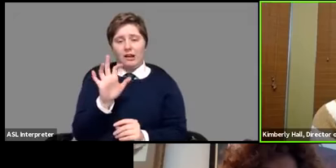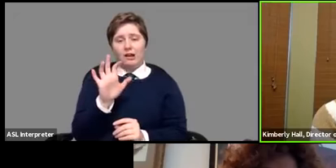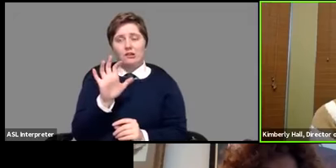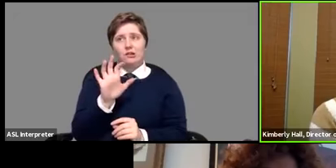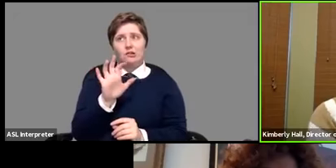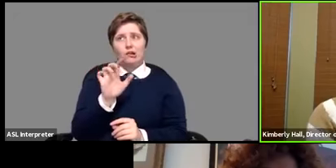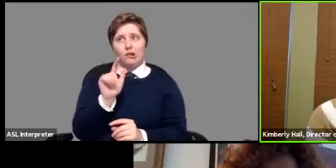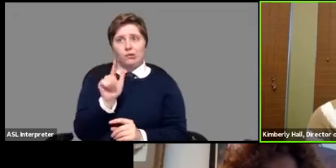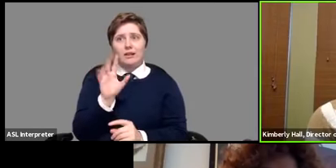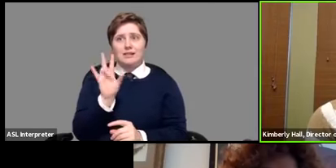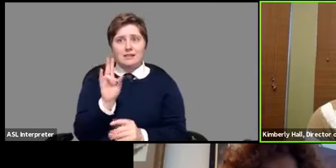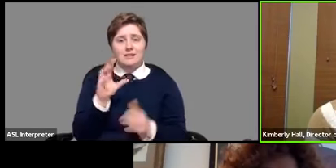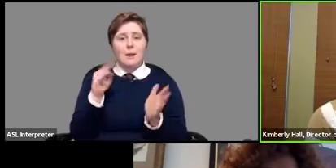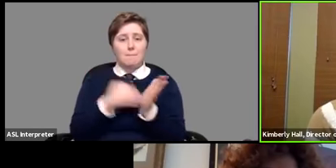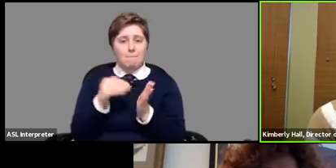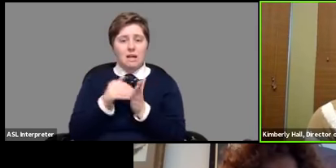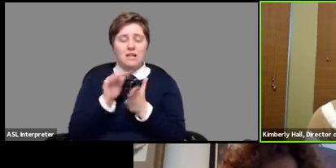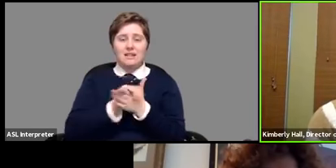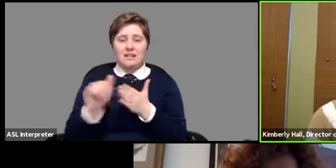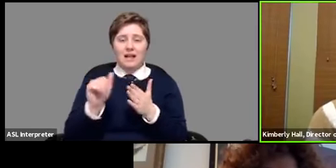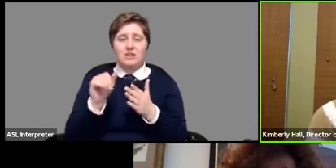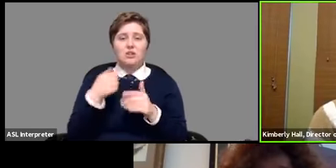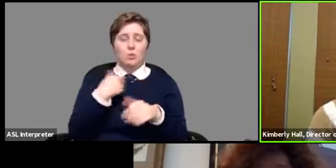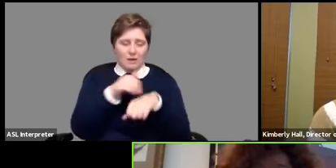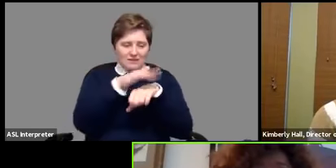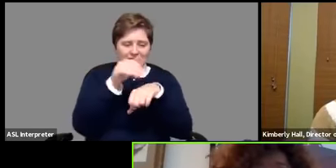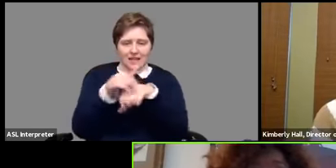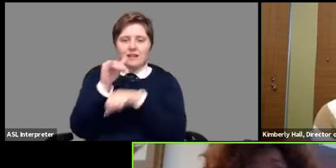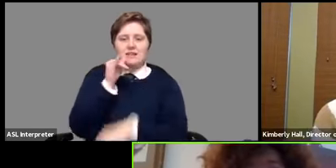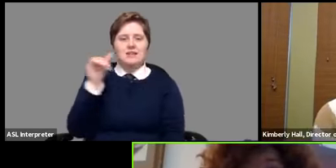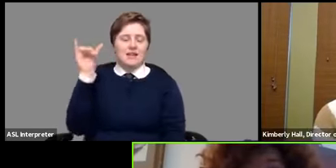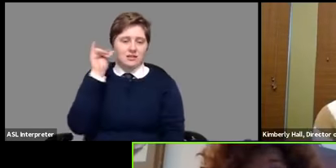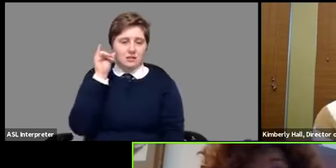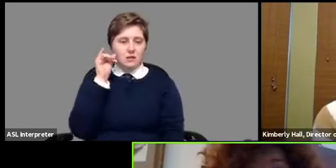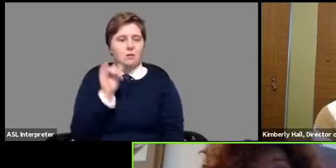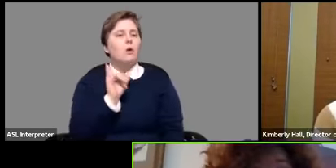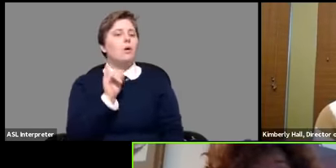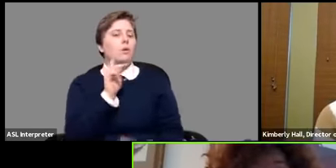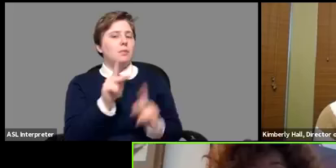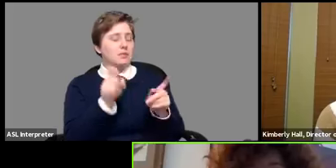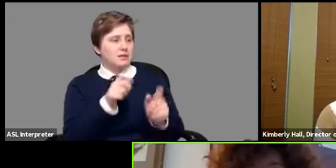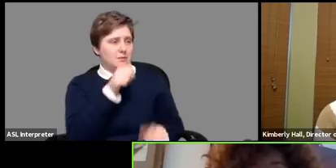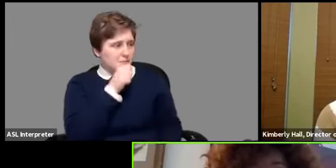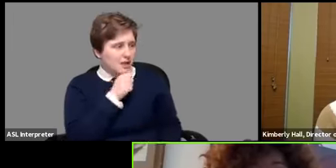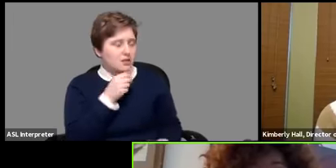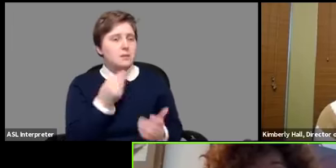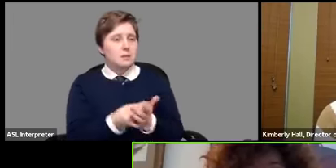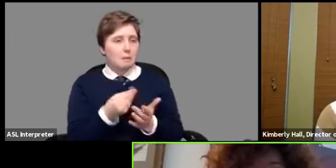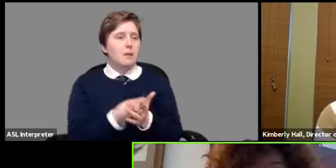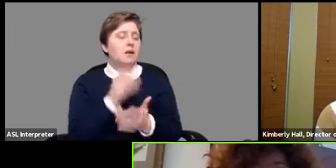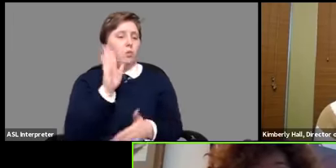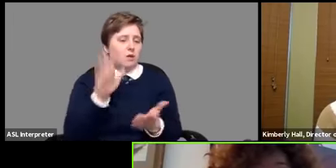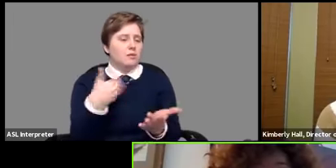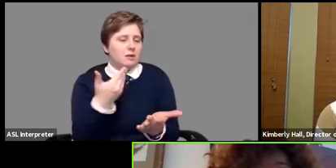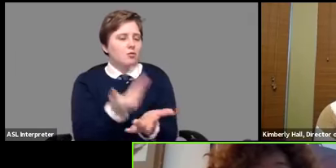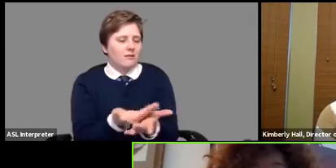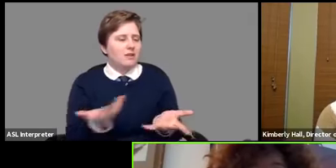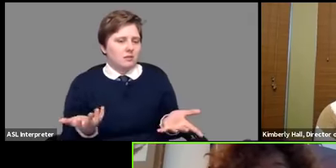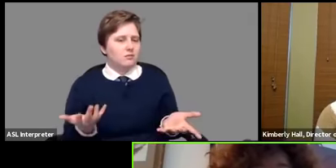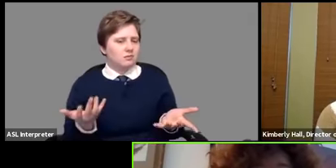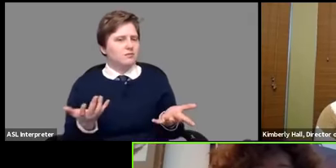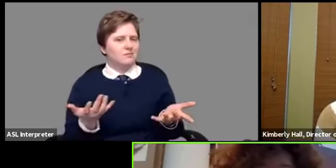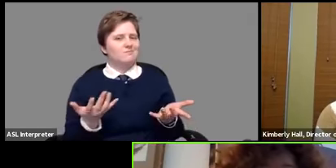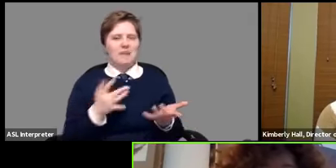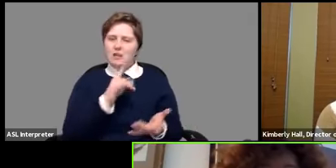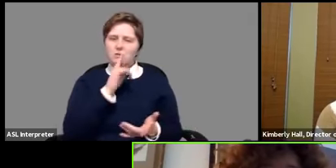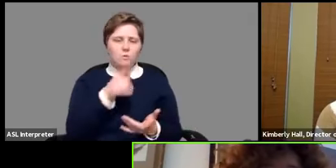dollars out the door as of yesterday so people should be patient their money is coming um it's